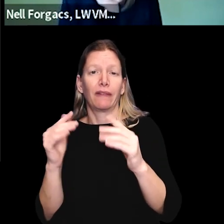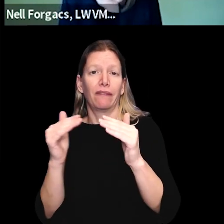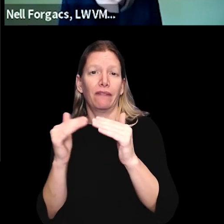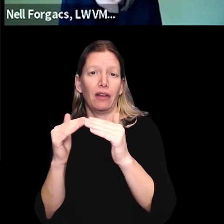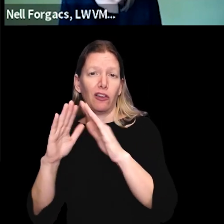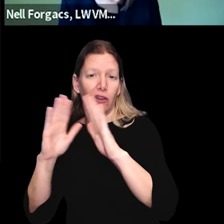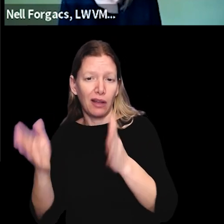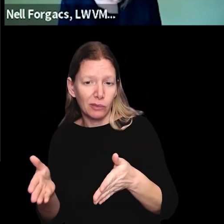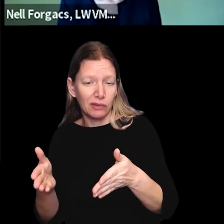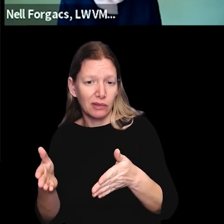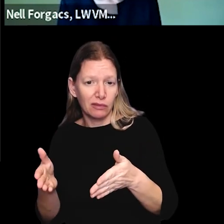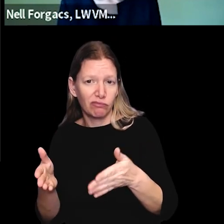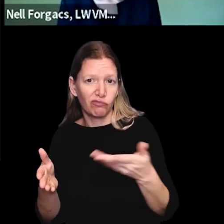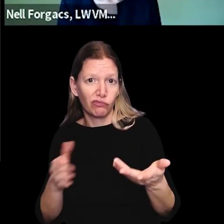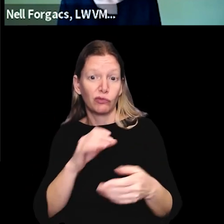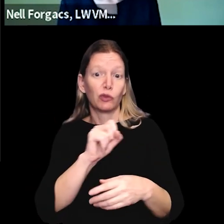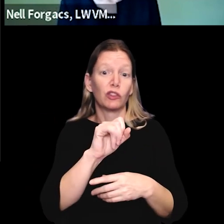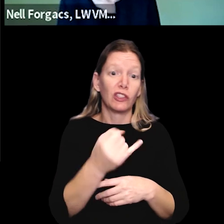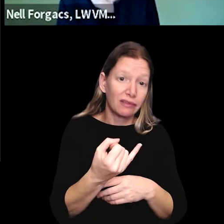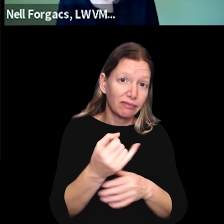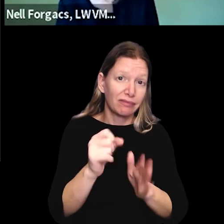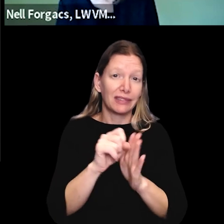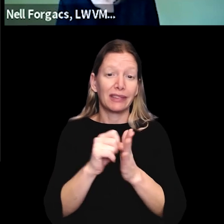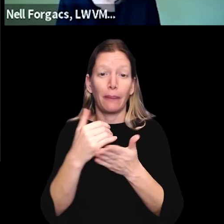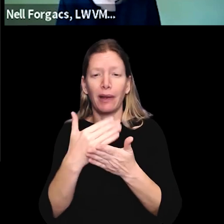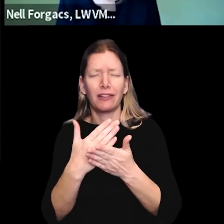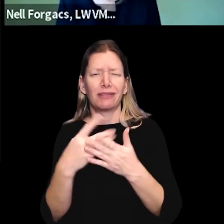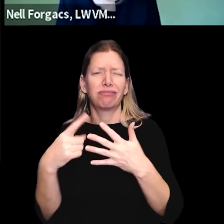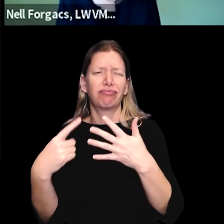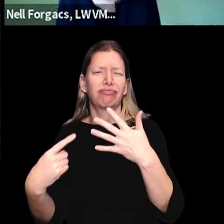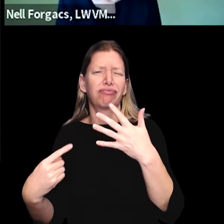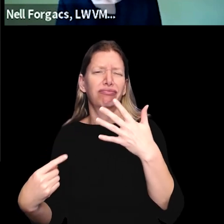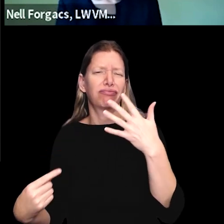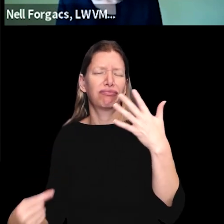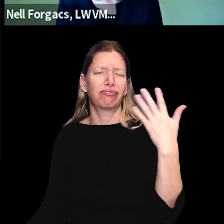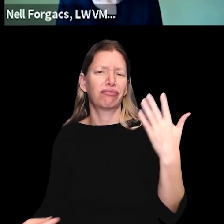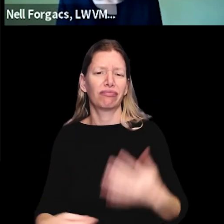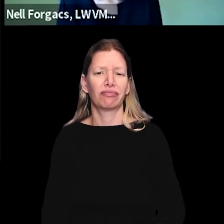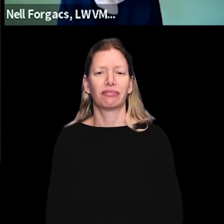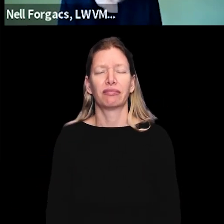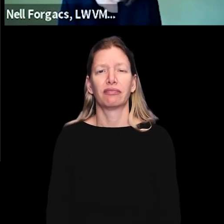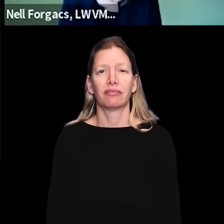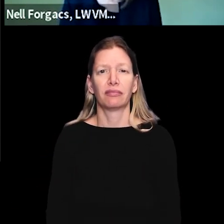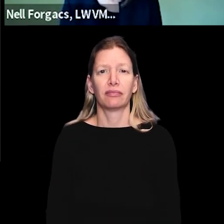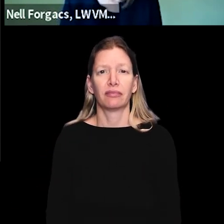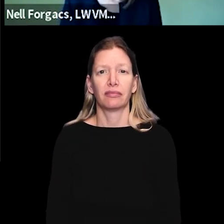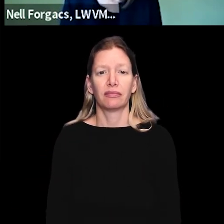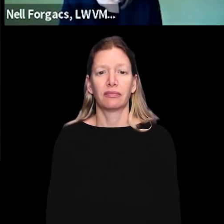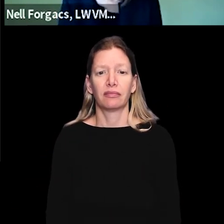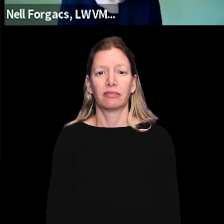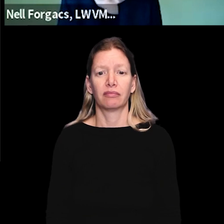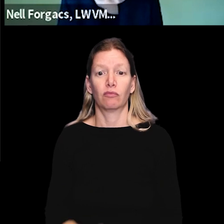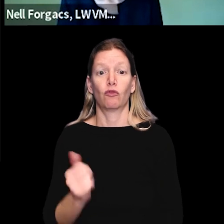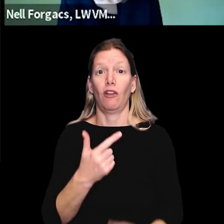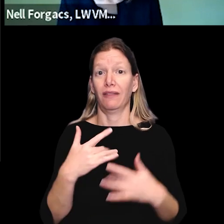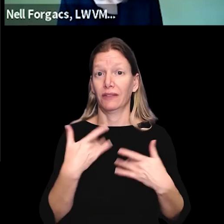education, fair housing, social justice. The state budget and and much, much more.